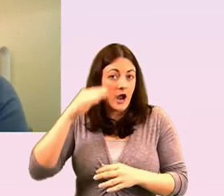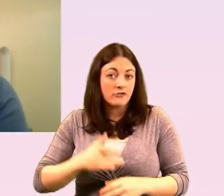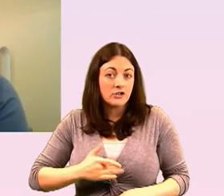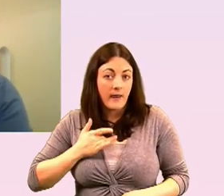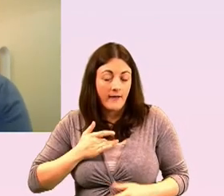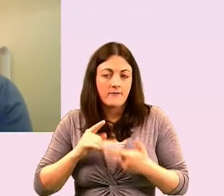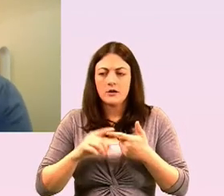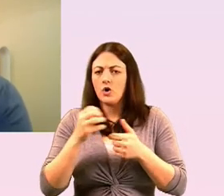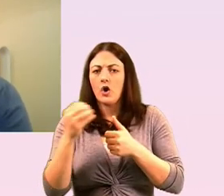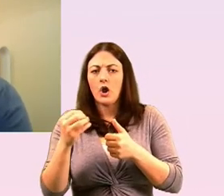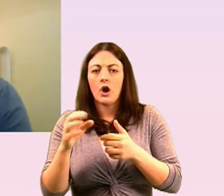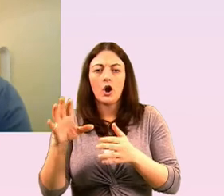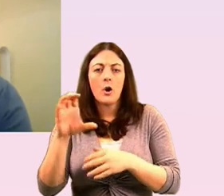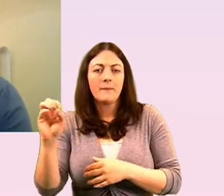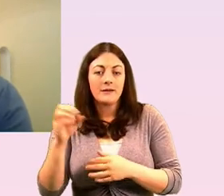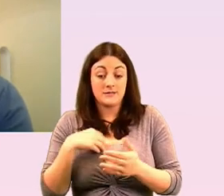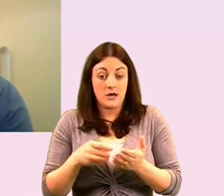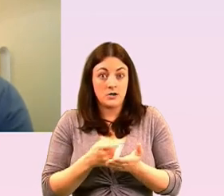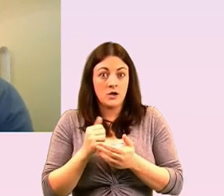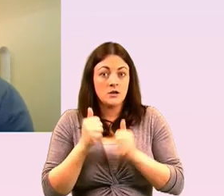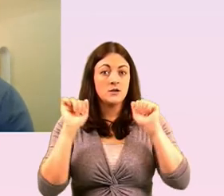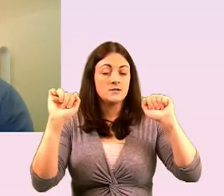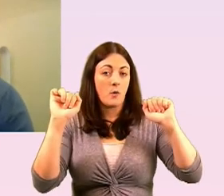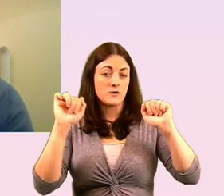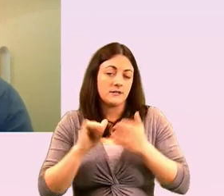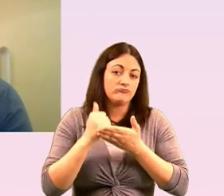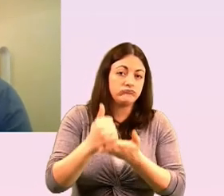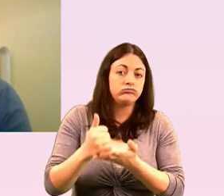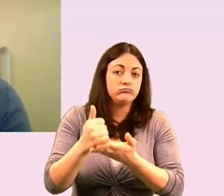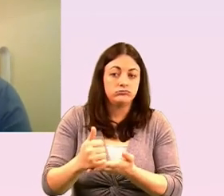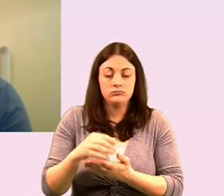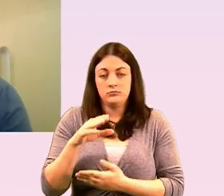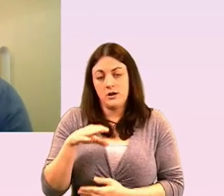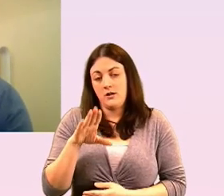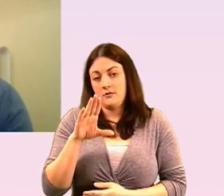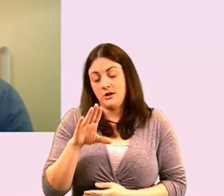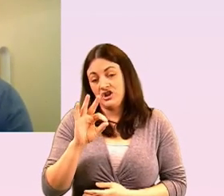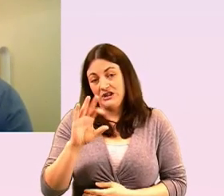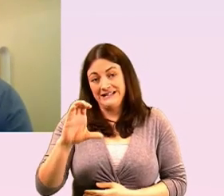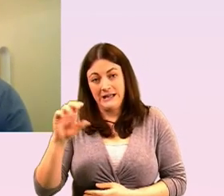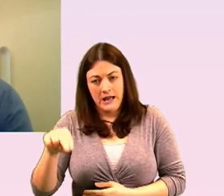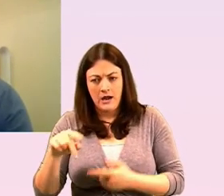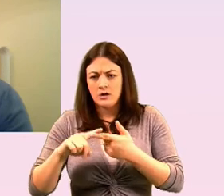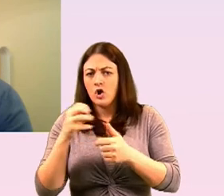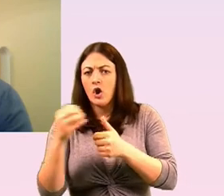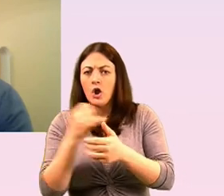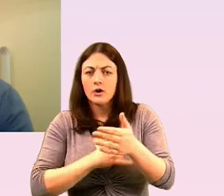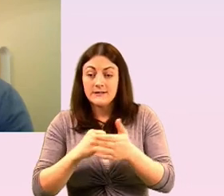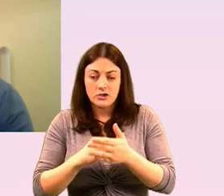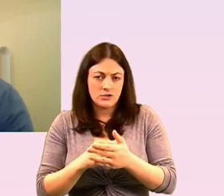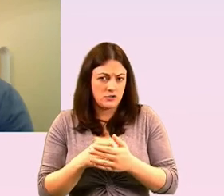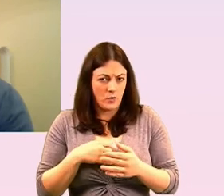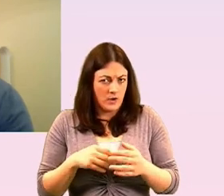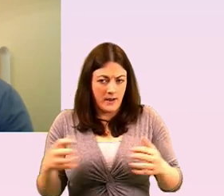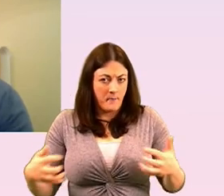gcn it's so important to keep the engagement and the visibility out there in society and these partnerships go a long way to do